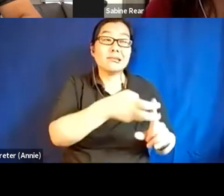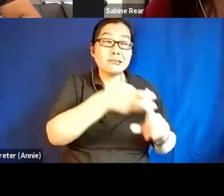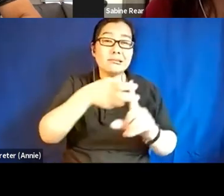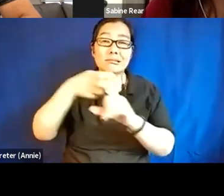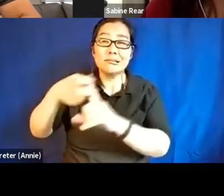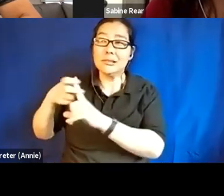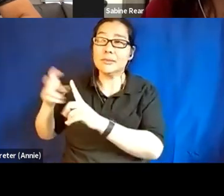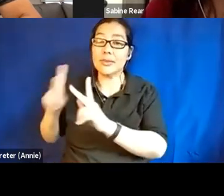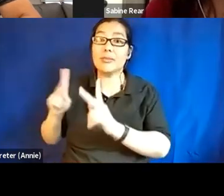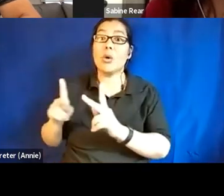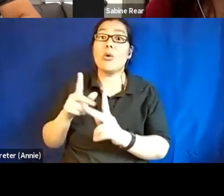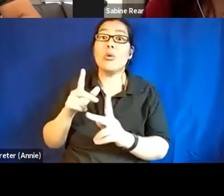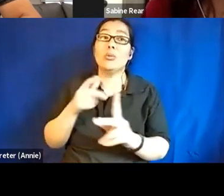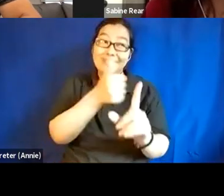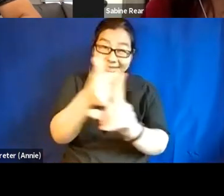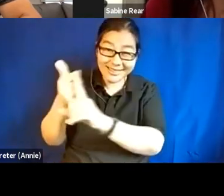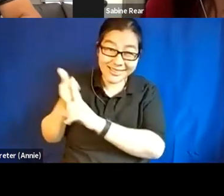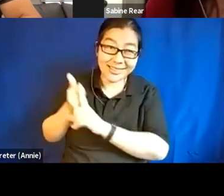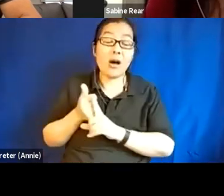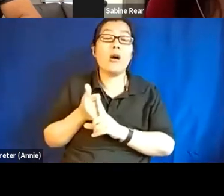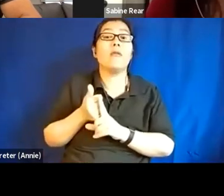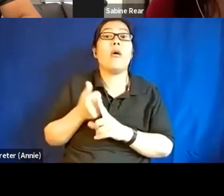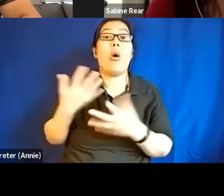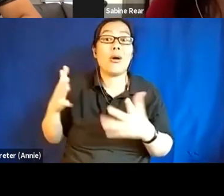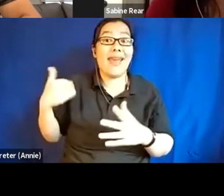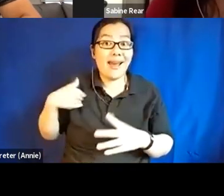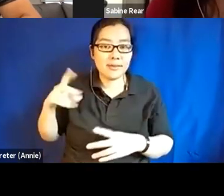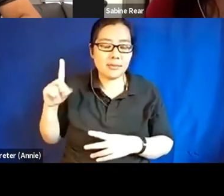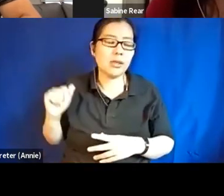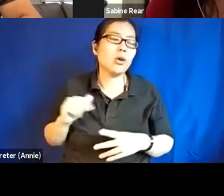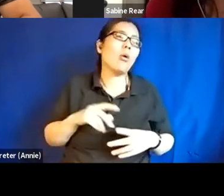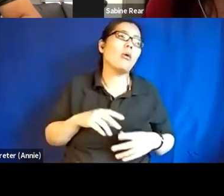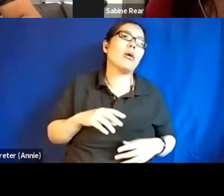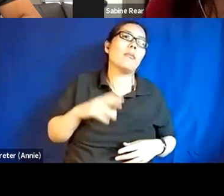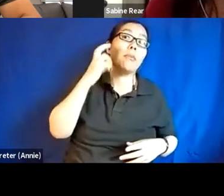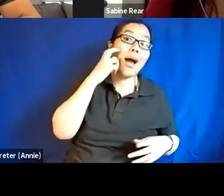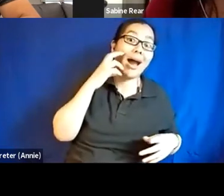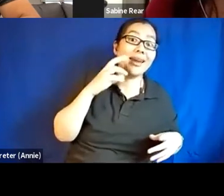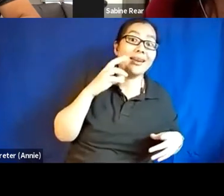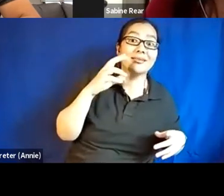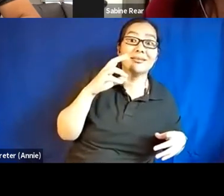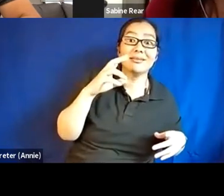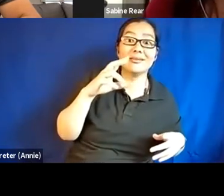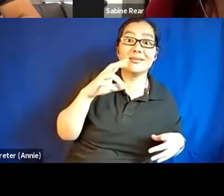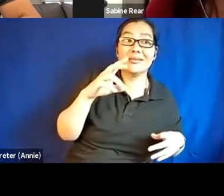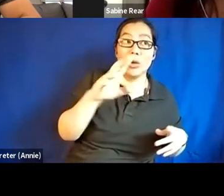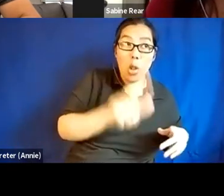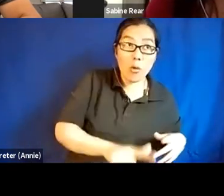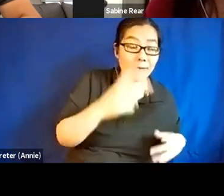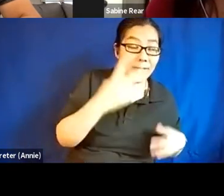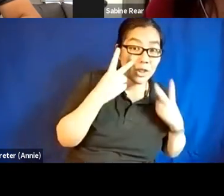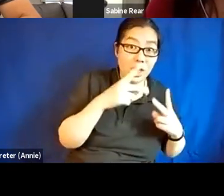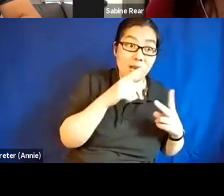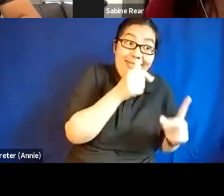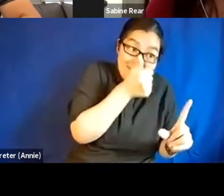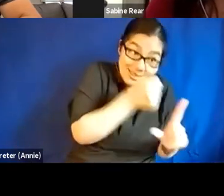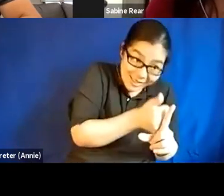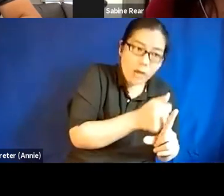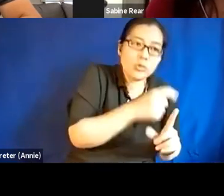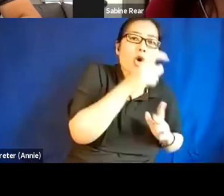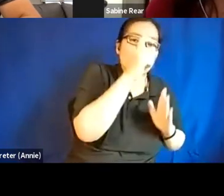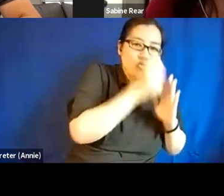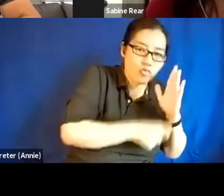persons with disabilities, persons who are blind or low vision, who get their own shows or creating their shows, writing their shows where they're the